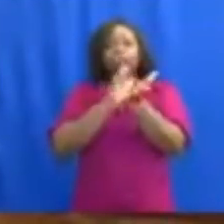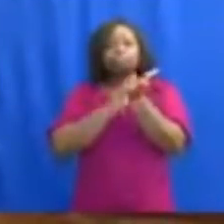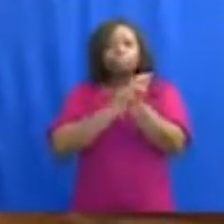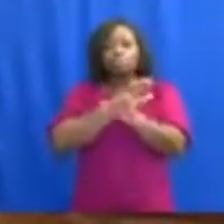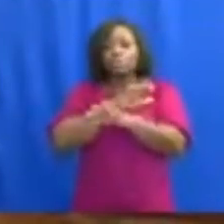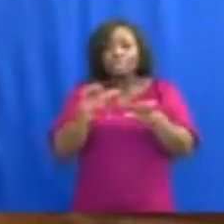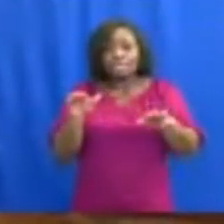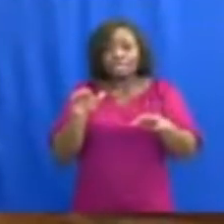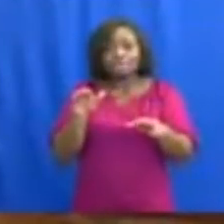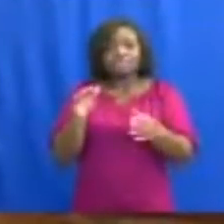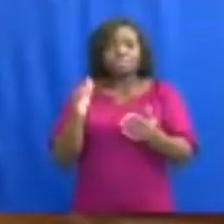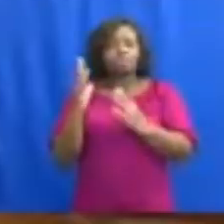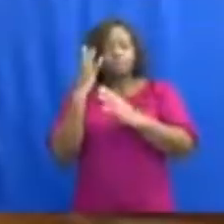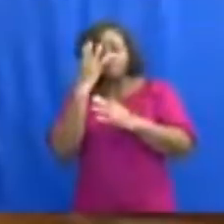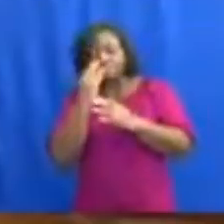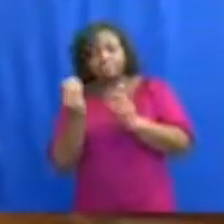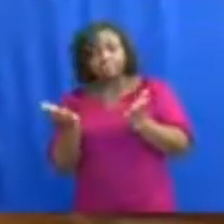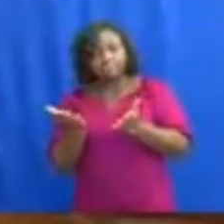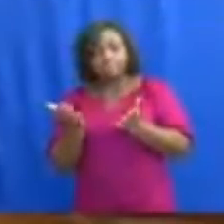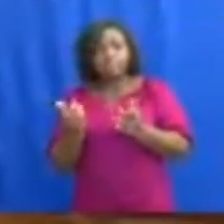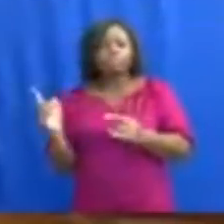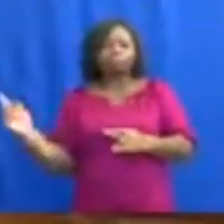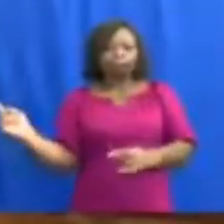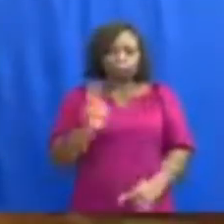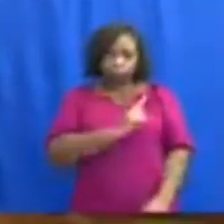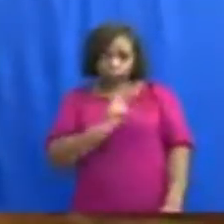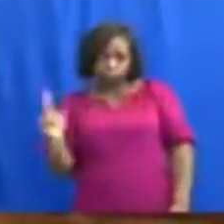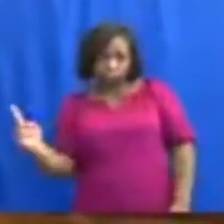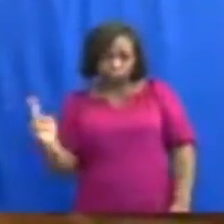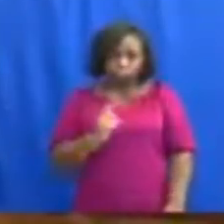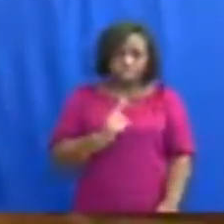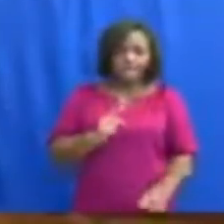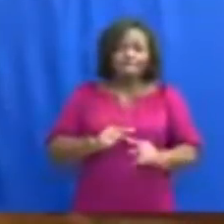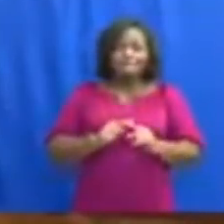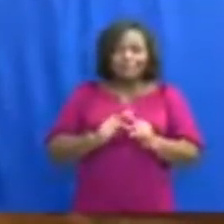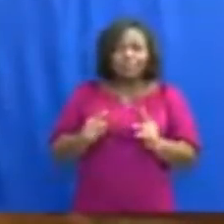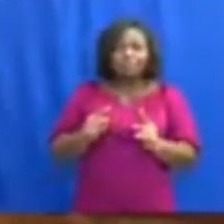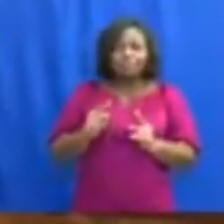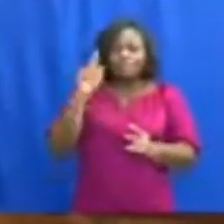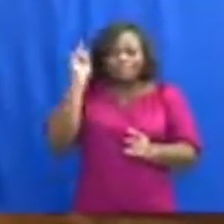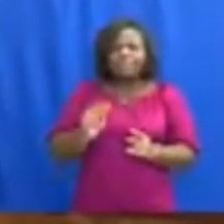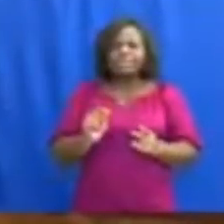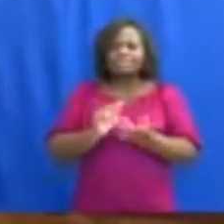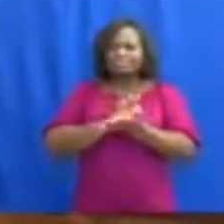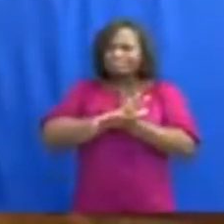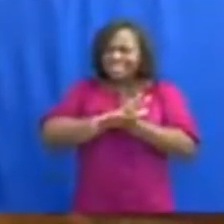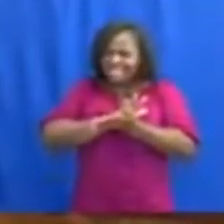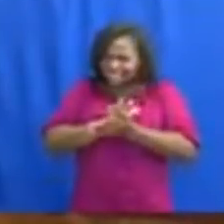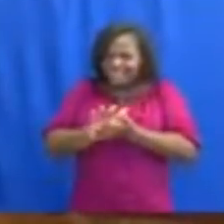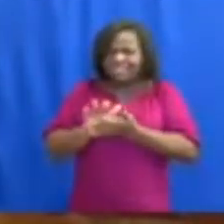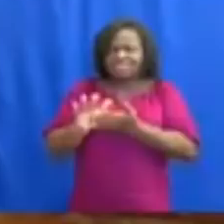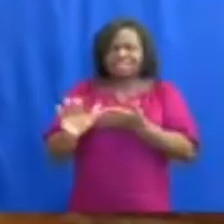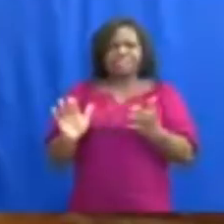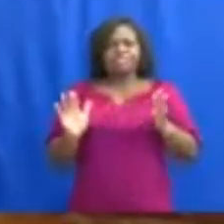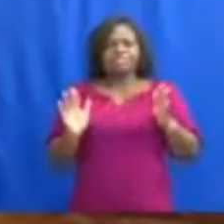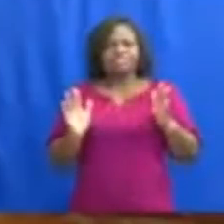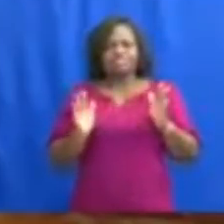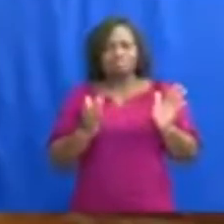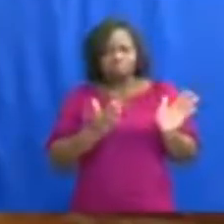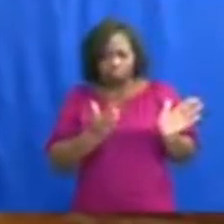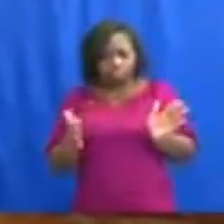facilities will commute from home and will be required to adhere to enhanced hygiene protocols.